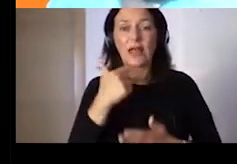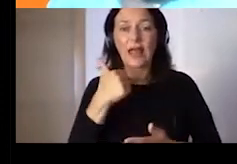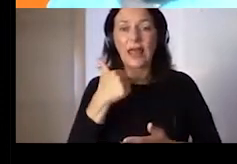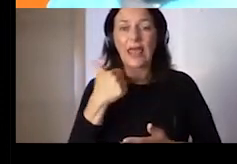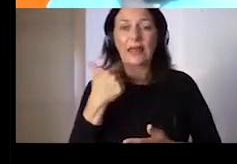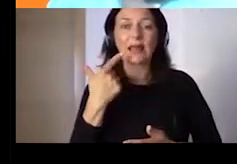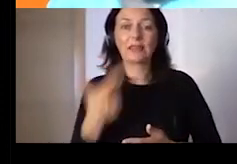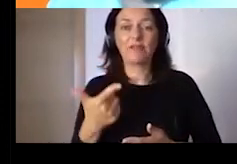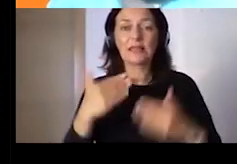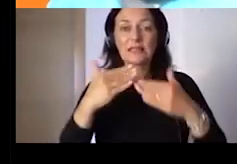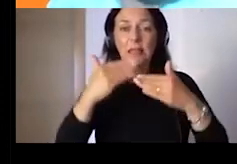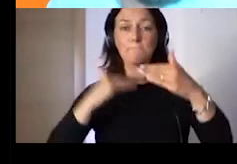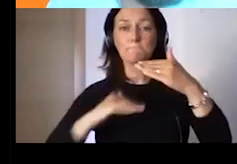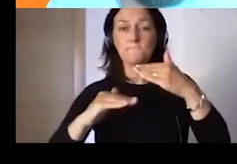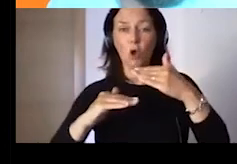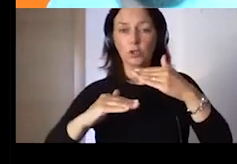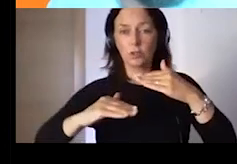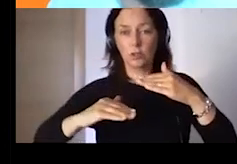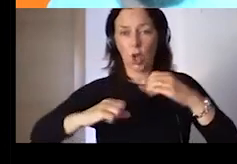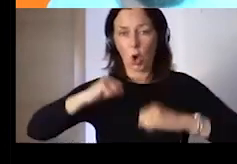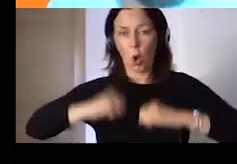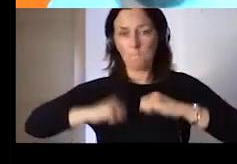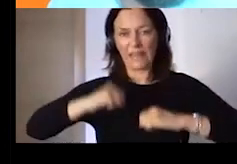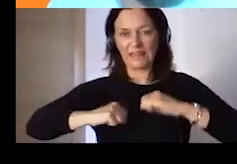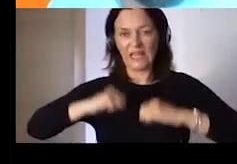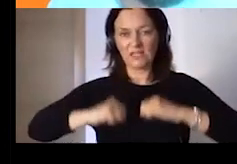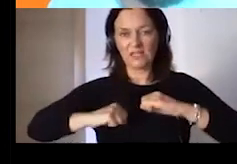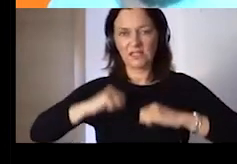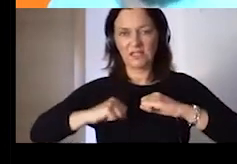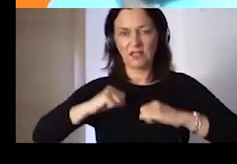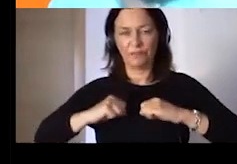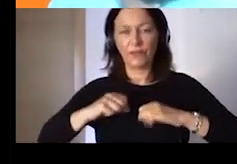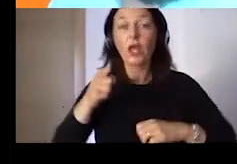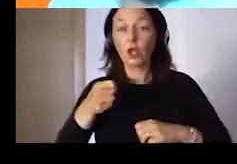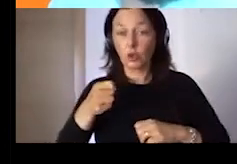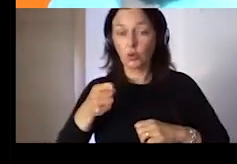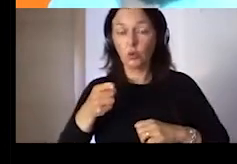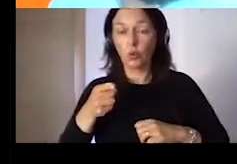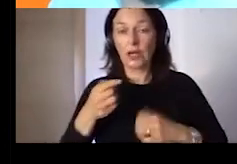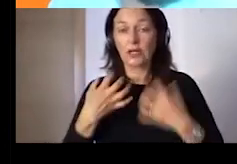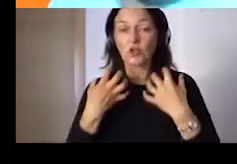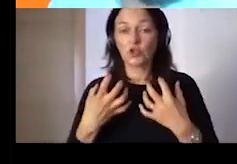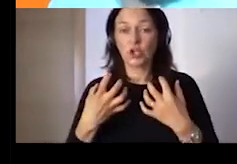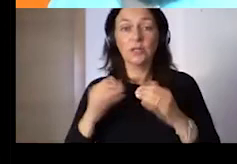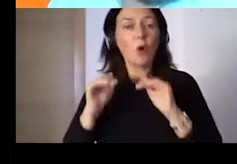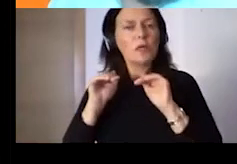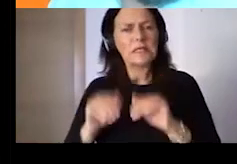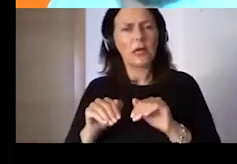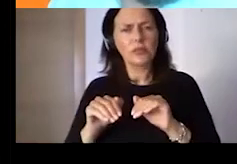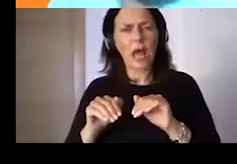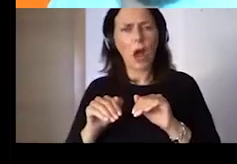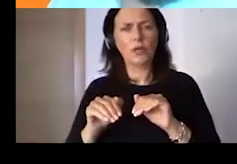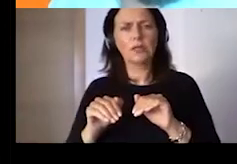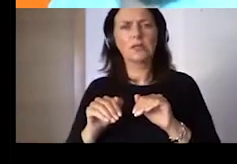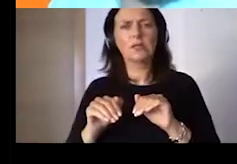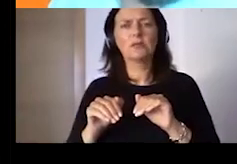what we wanted to do was to really provide a